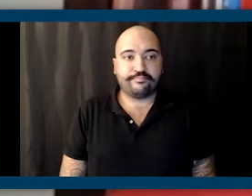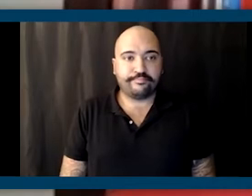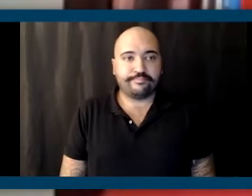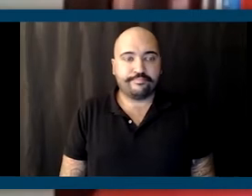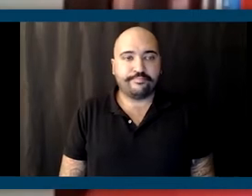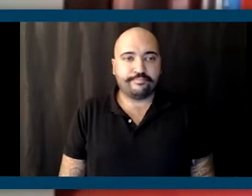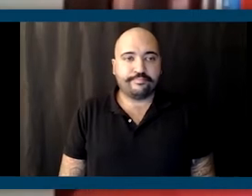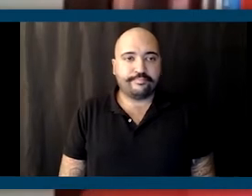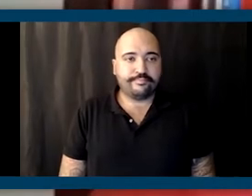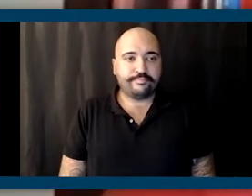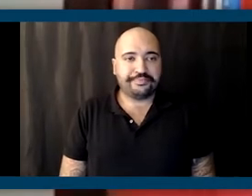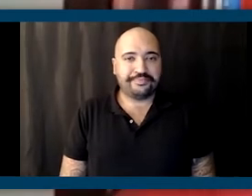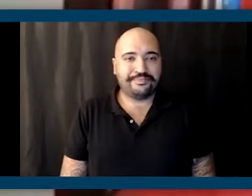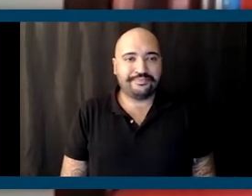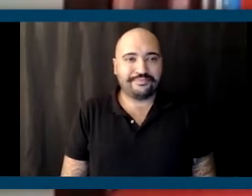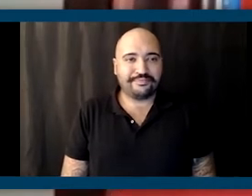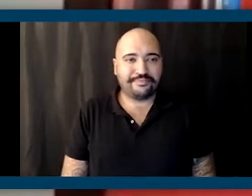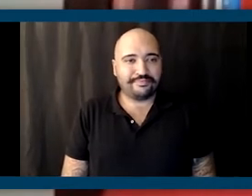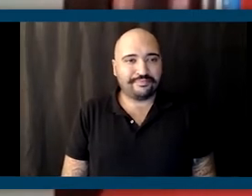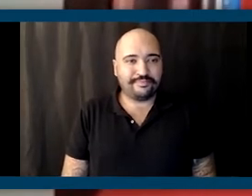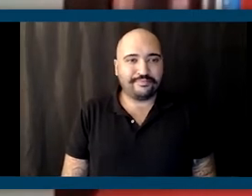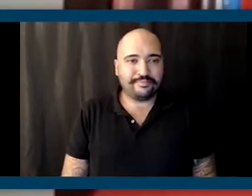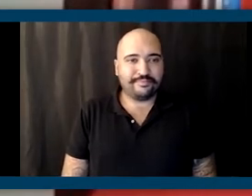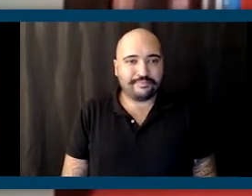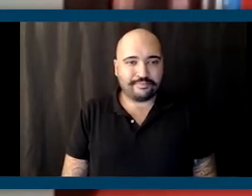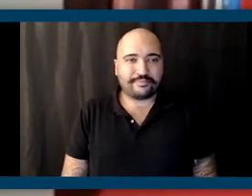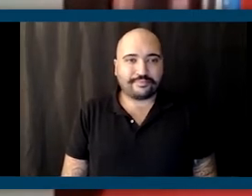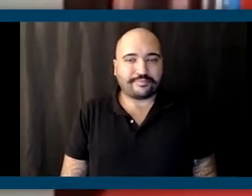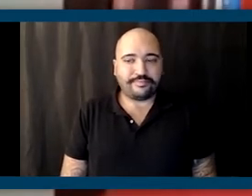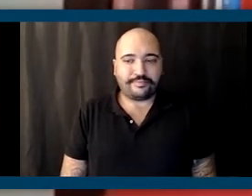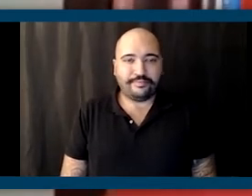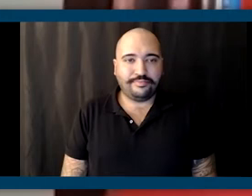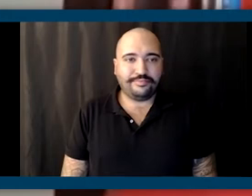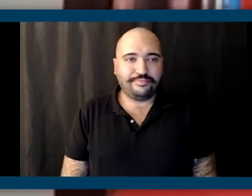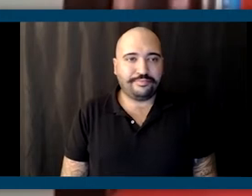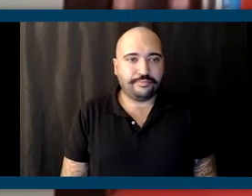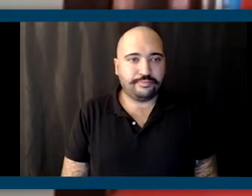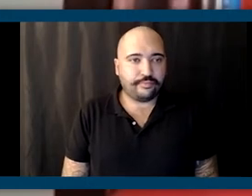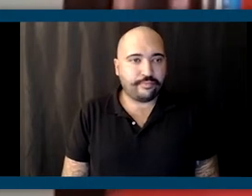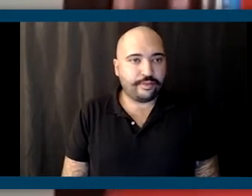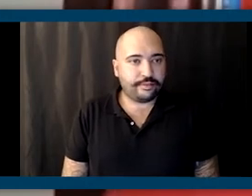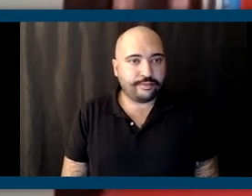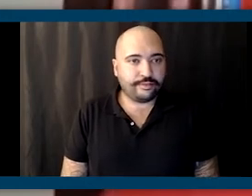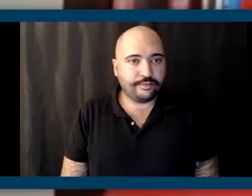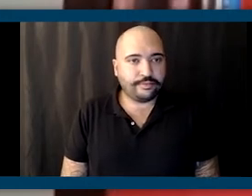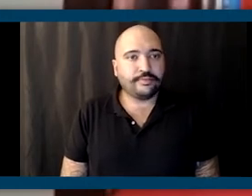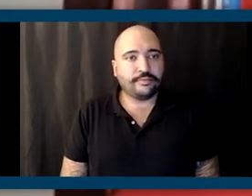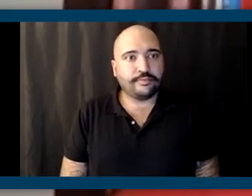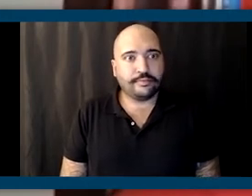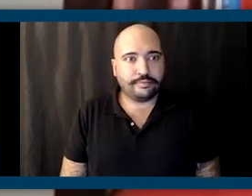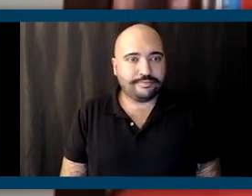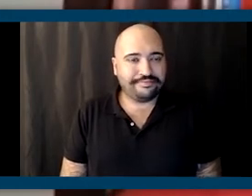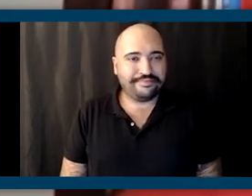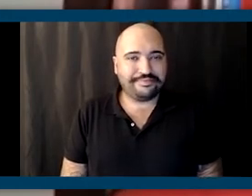and ask each of them a question one by one so you can get to learn more about their perspective before getting into the